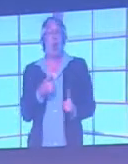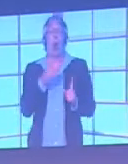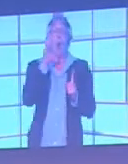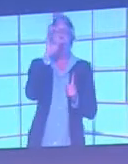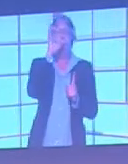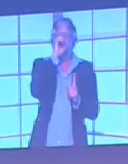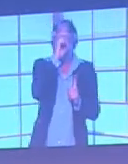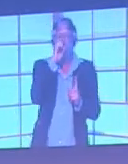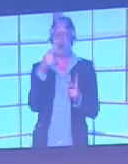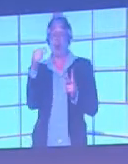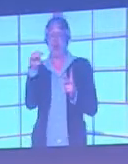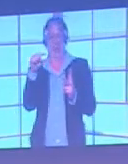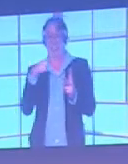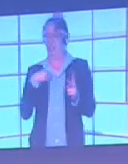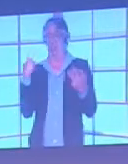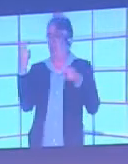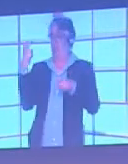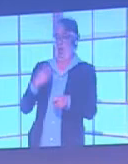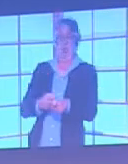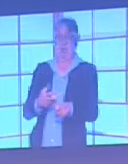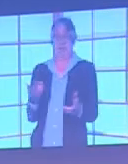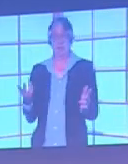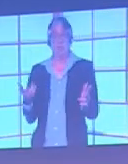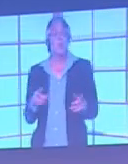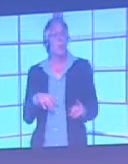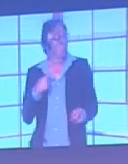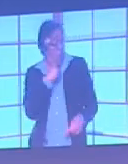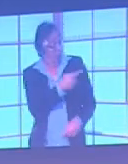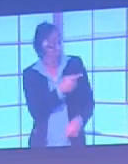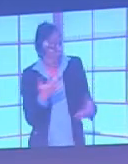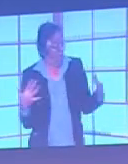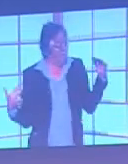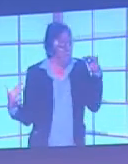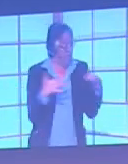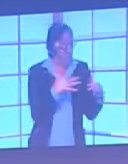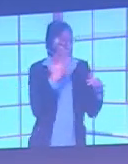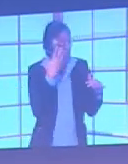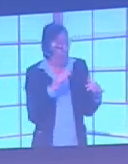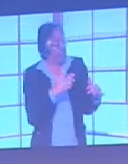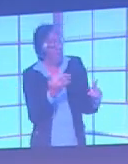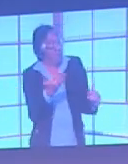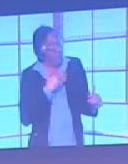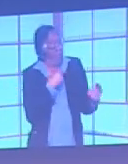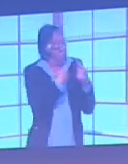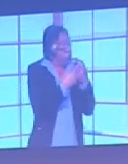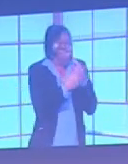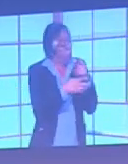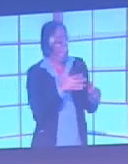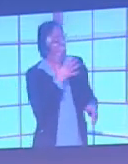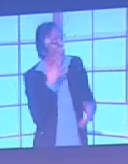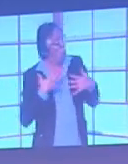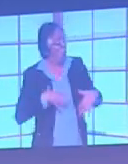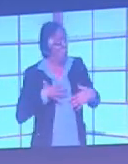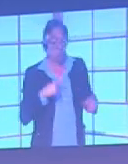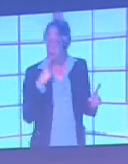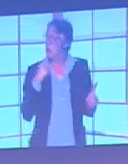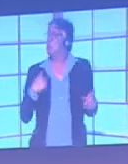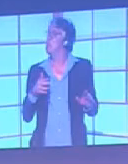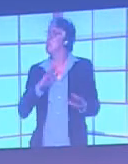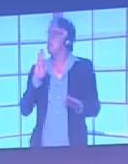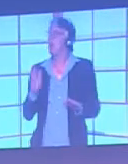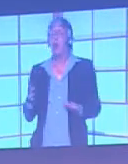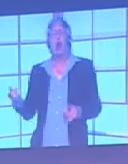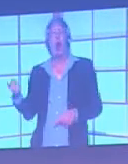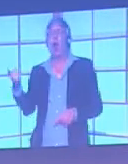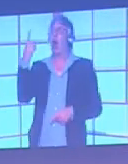And I said, well that's great, so what happened about matches? Were you ever consulted about kits for matches? And he said, no I wasn't, never.